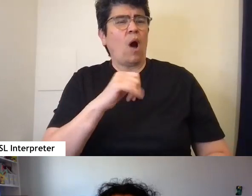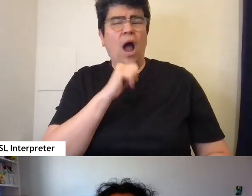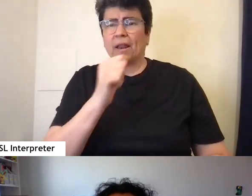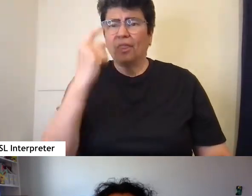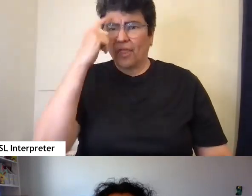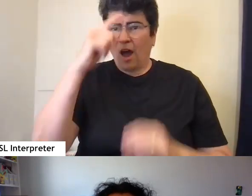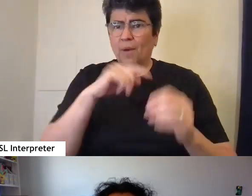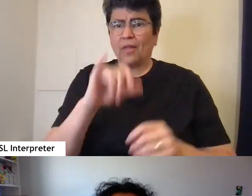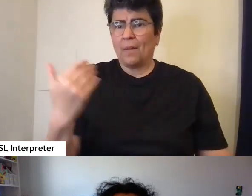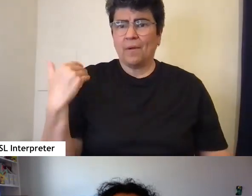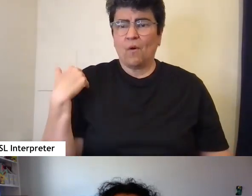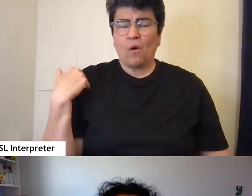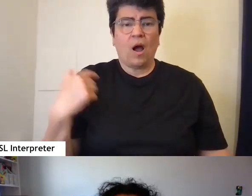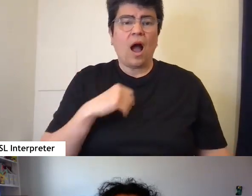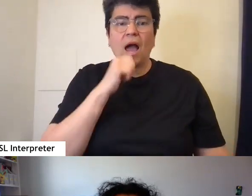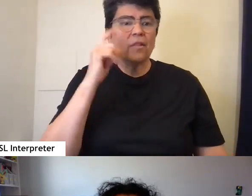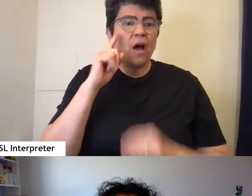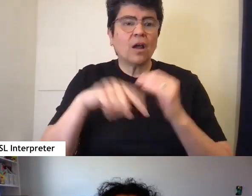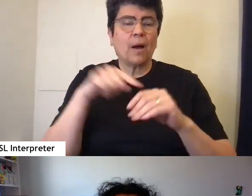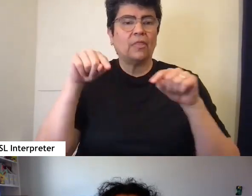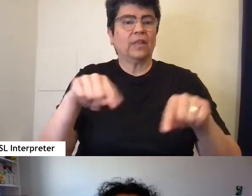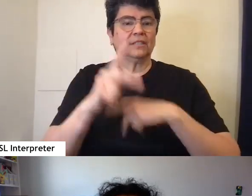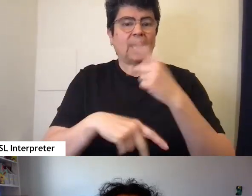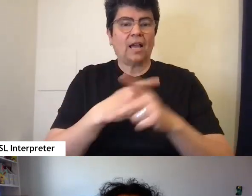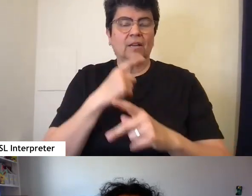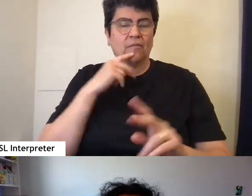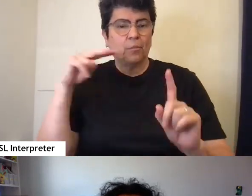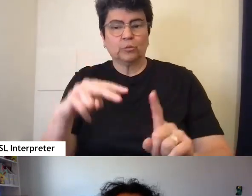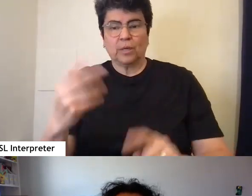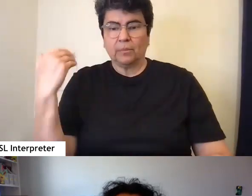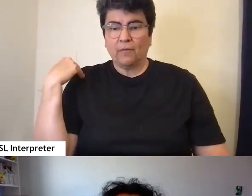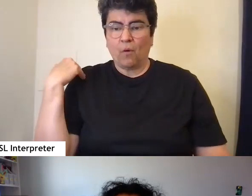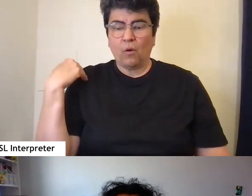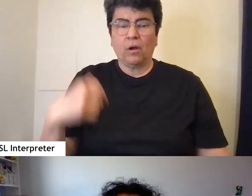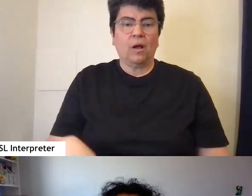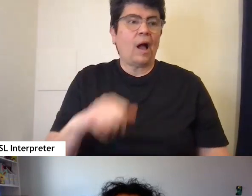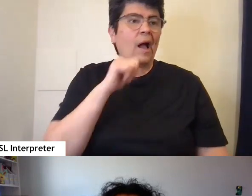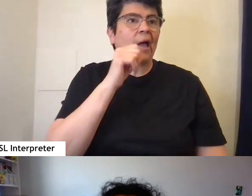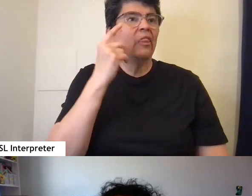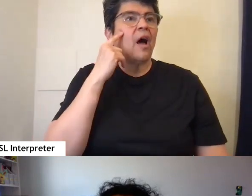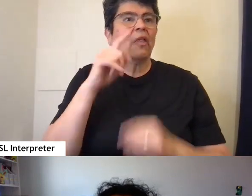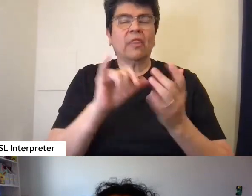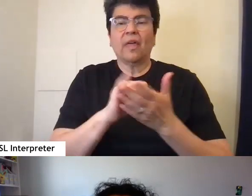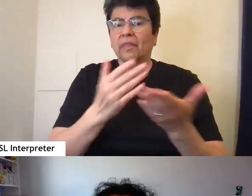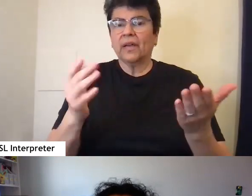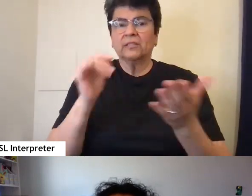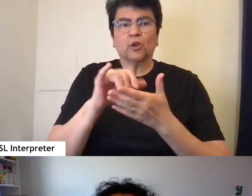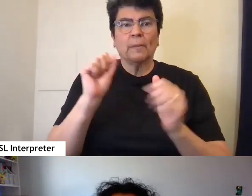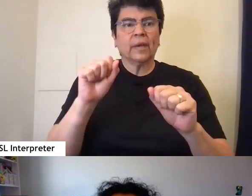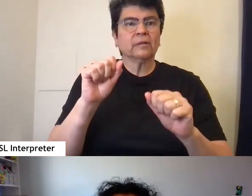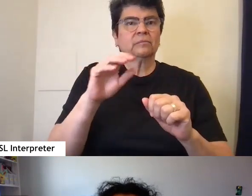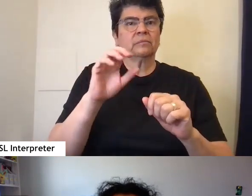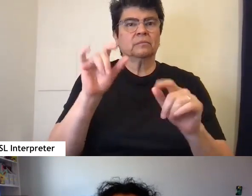this before. I hadn't thought about this, this kind of perspective before. I hadn't thought that things could be like this before.